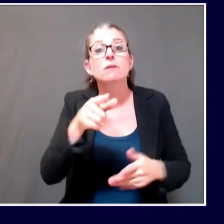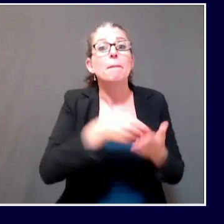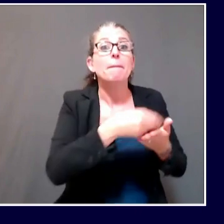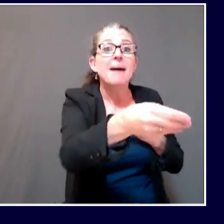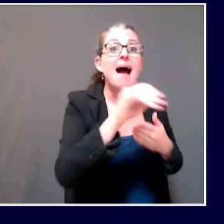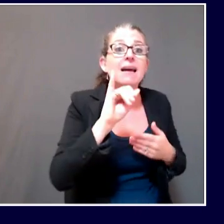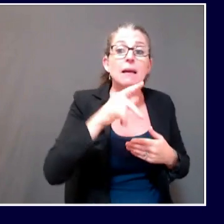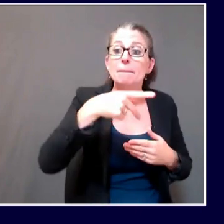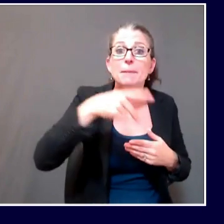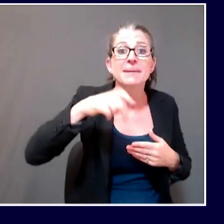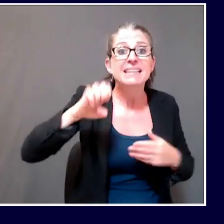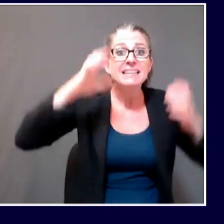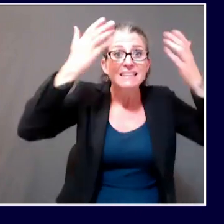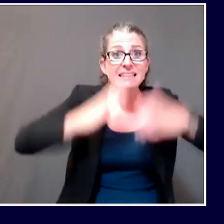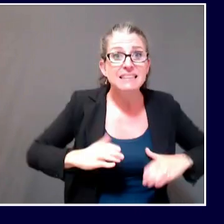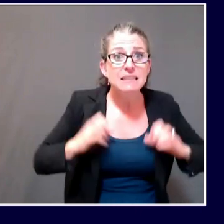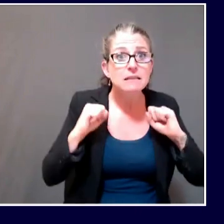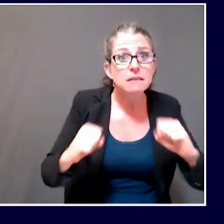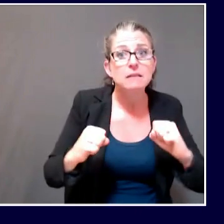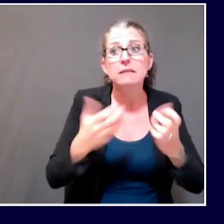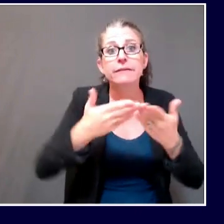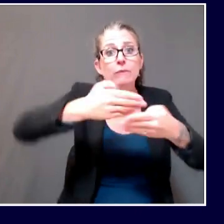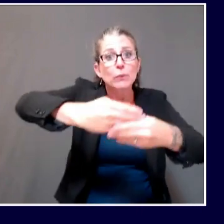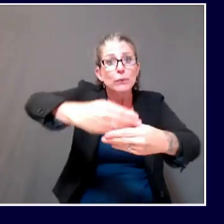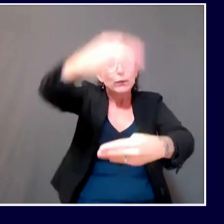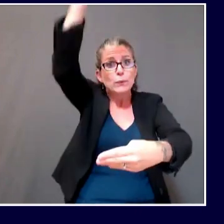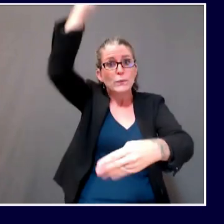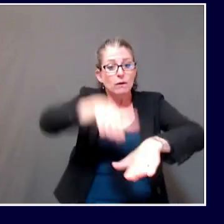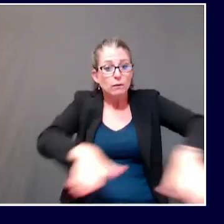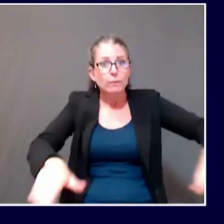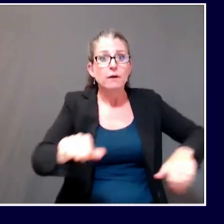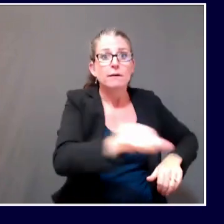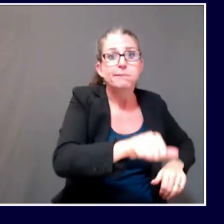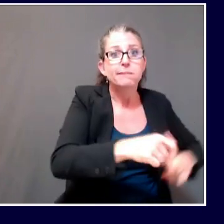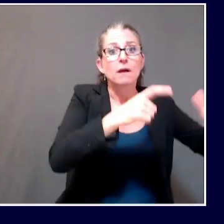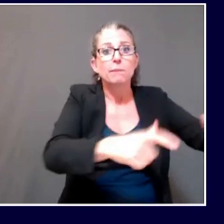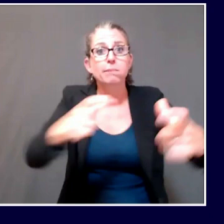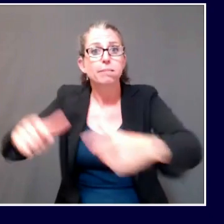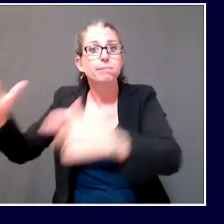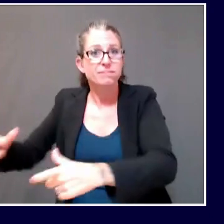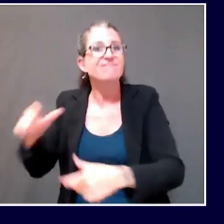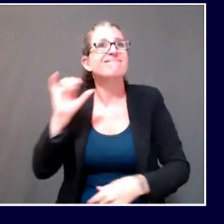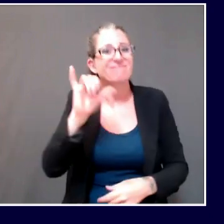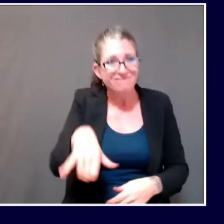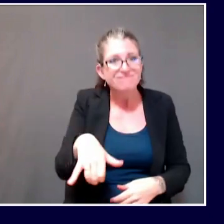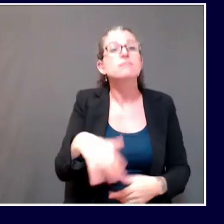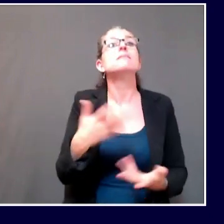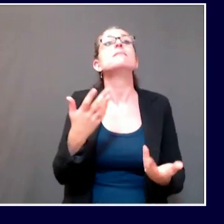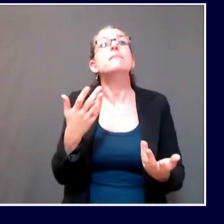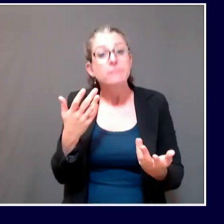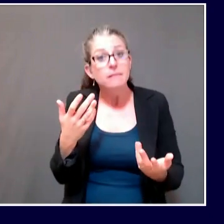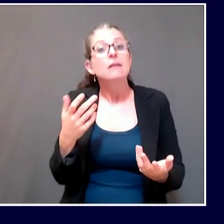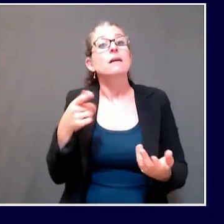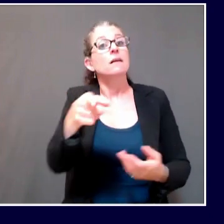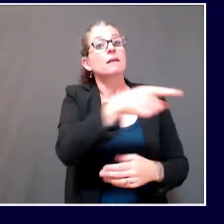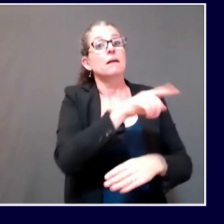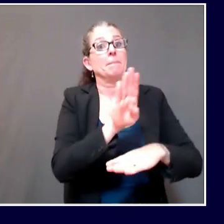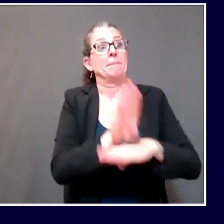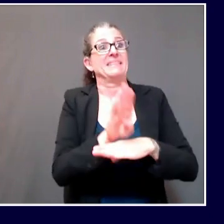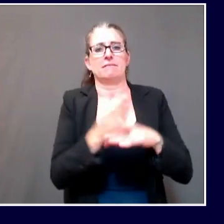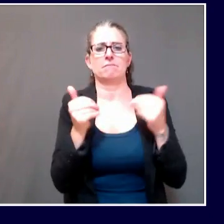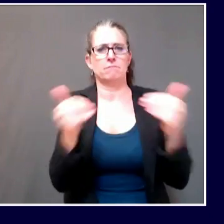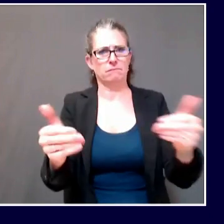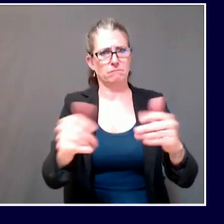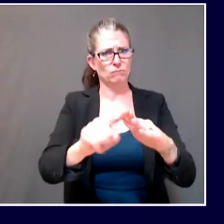Small businesses and nonprofit organizations can apply for grants beginning tomorrow and through September 9, 2020, with